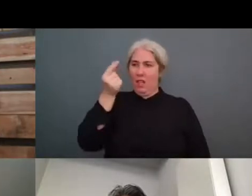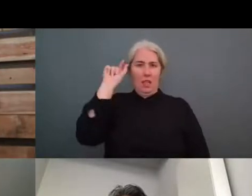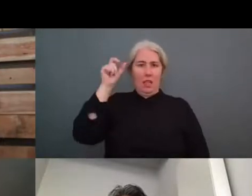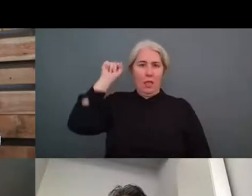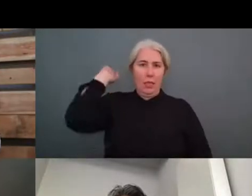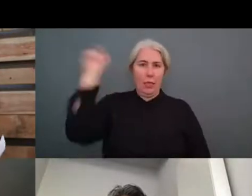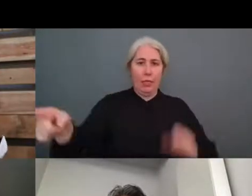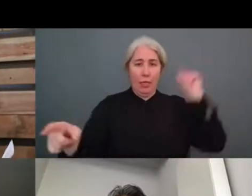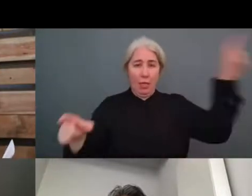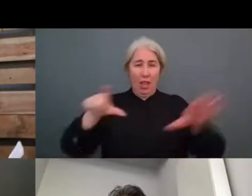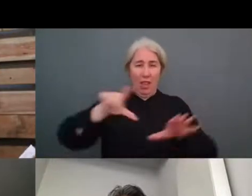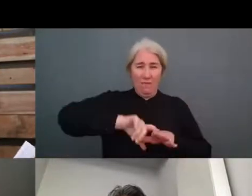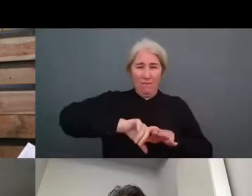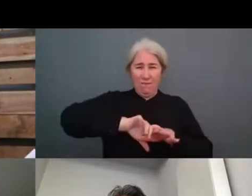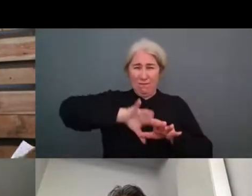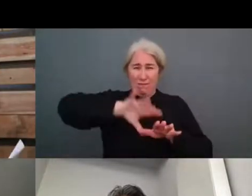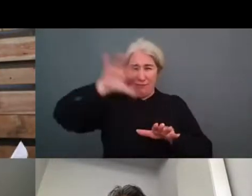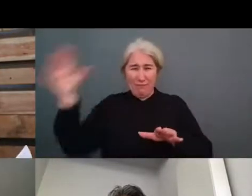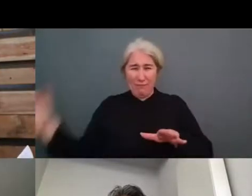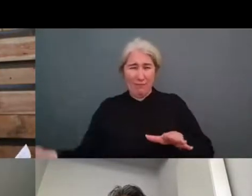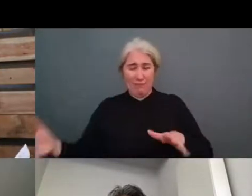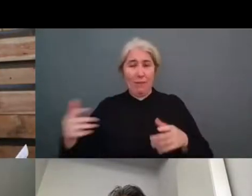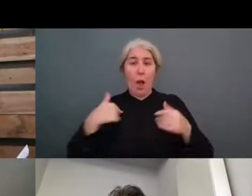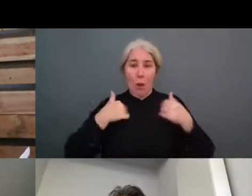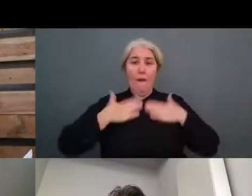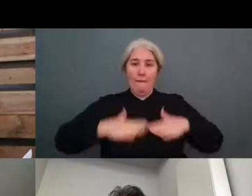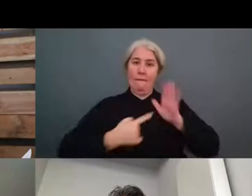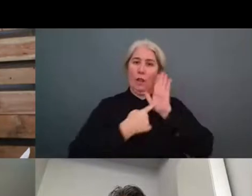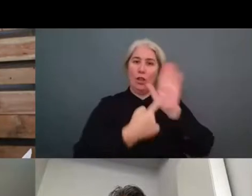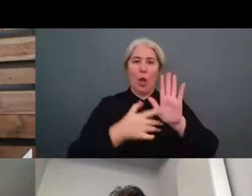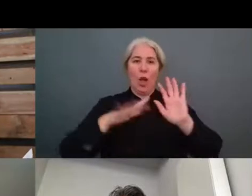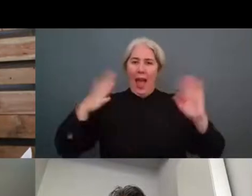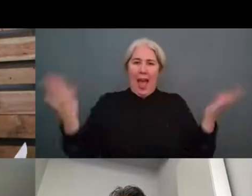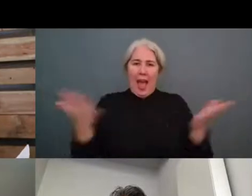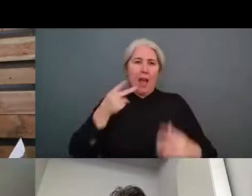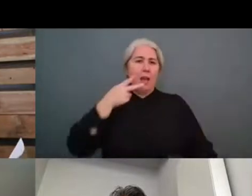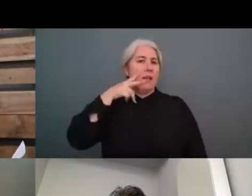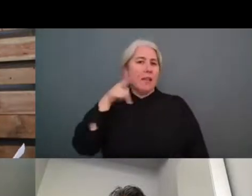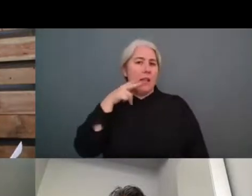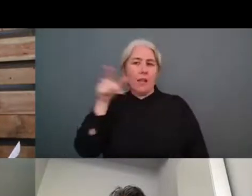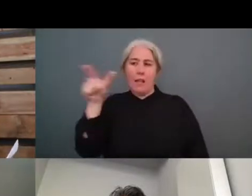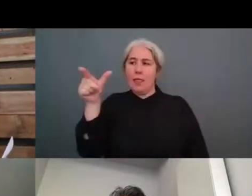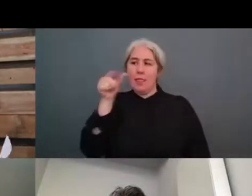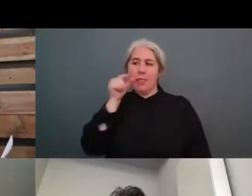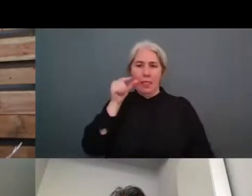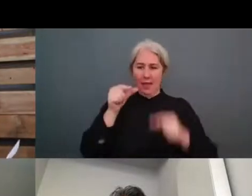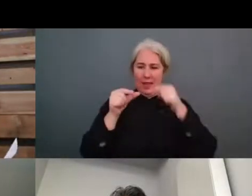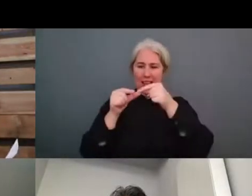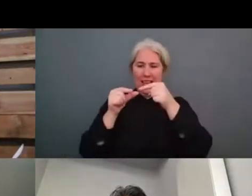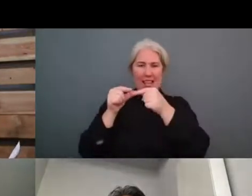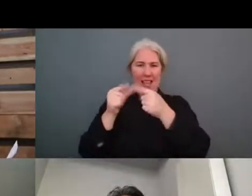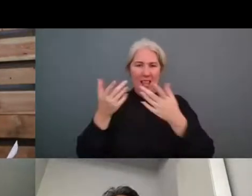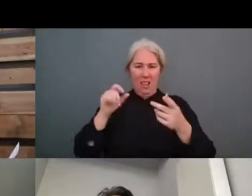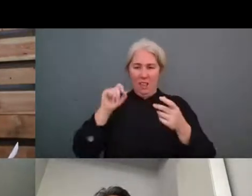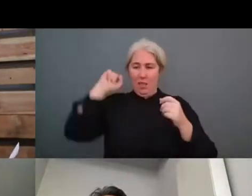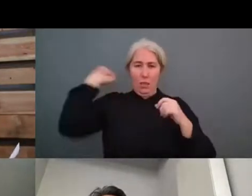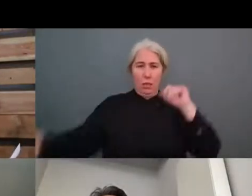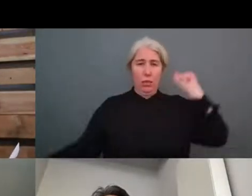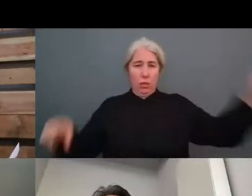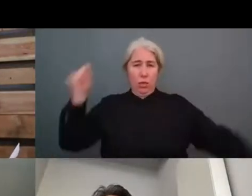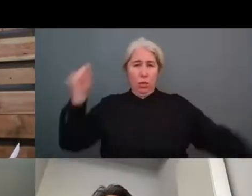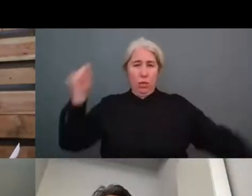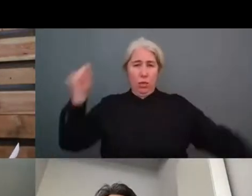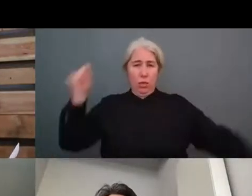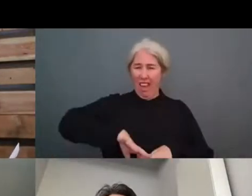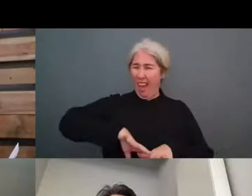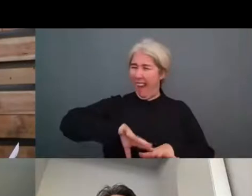to swim the journey of the cigarette butt and on saturday we will try to to get the world's biggest cleanup of cigarette